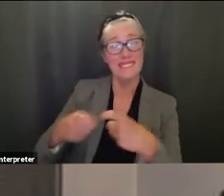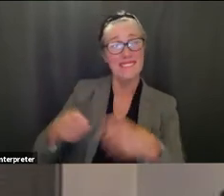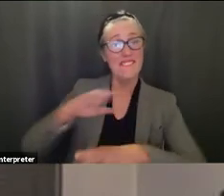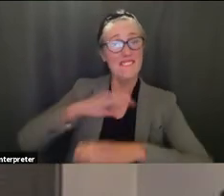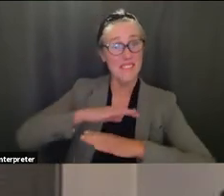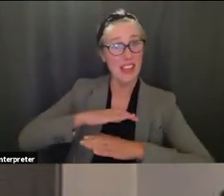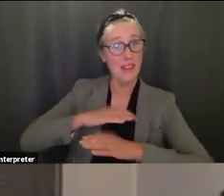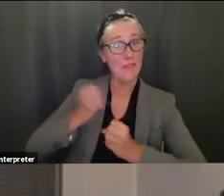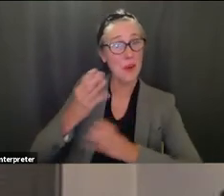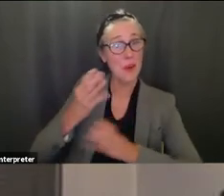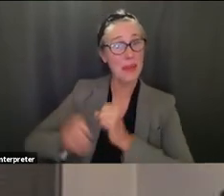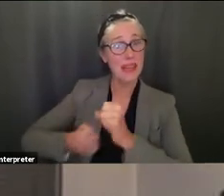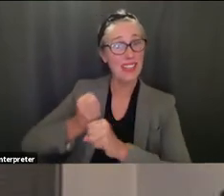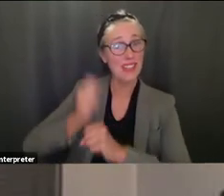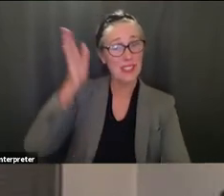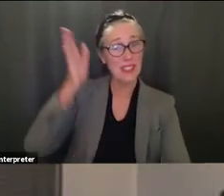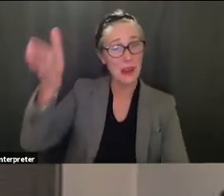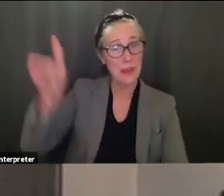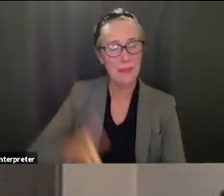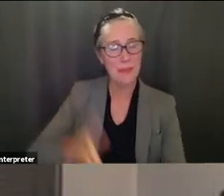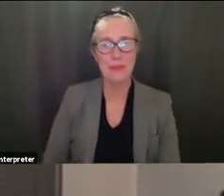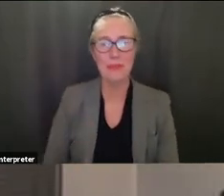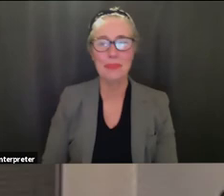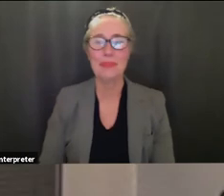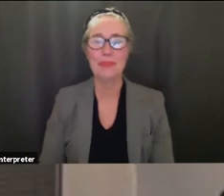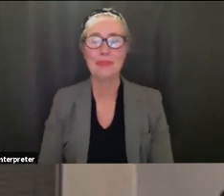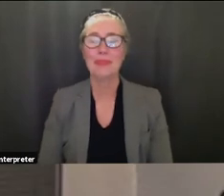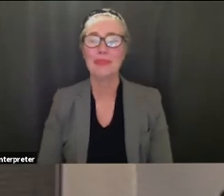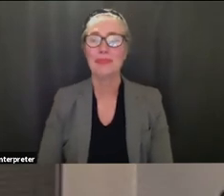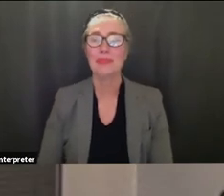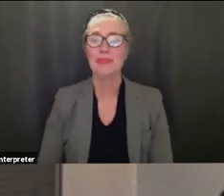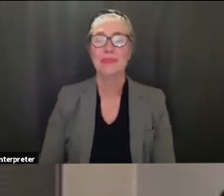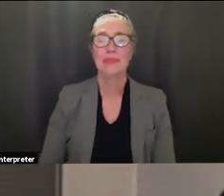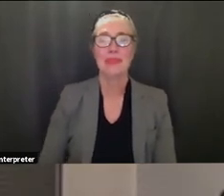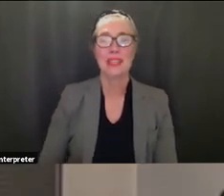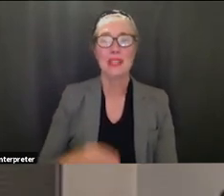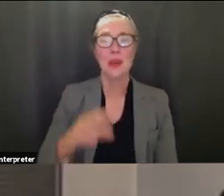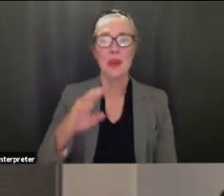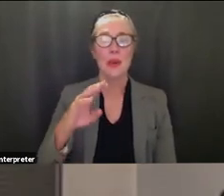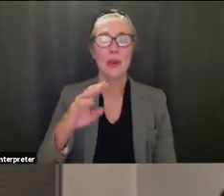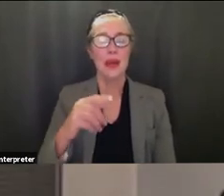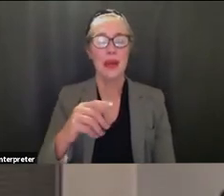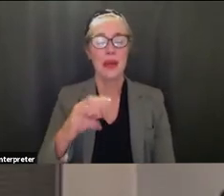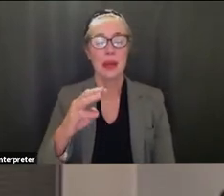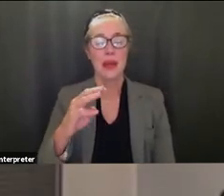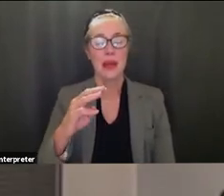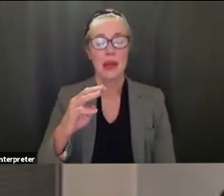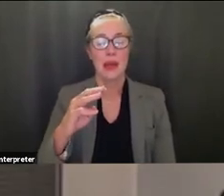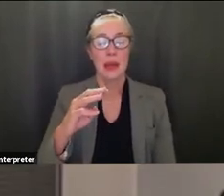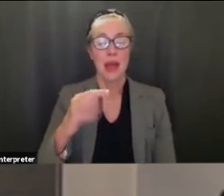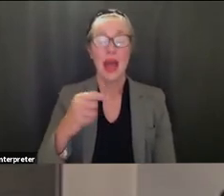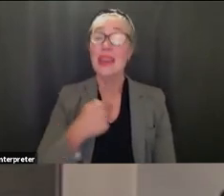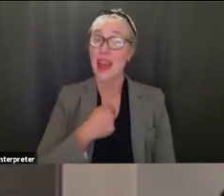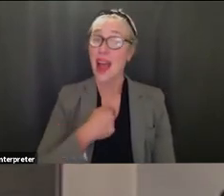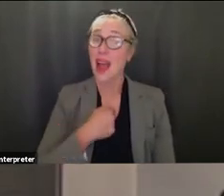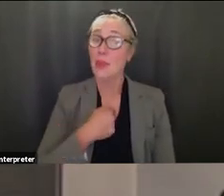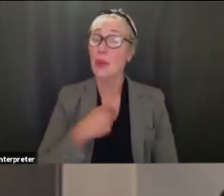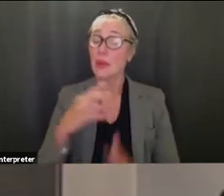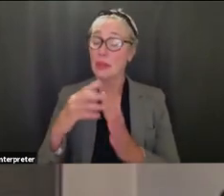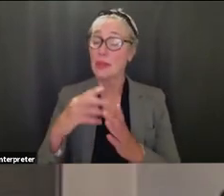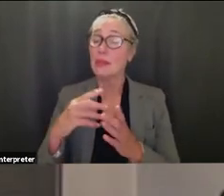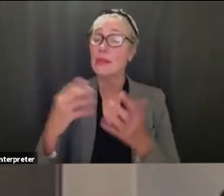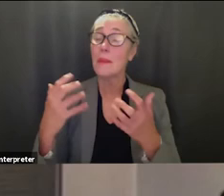excellent thank you i uh would only sort of echo what miss cap said and i'm hoping that